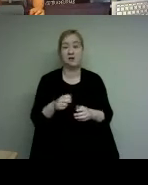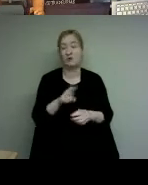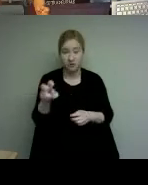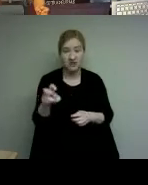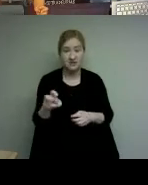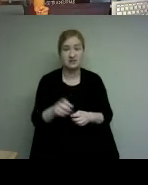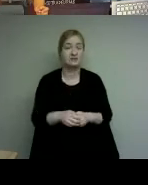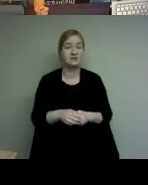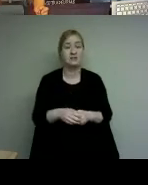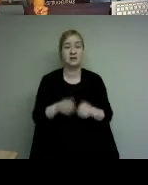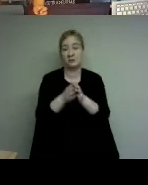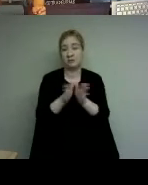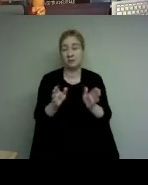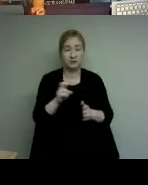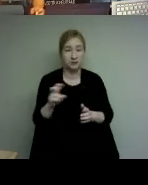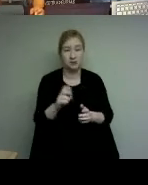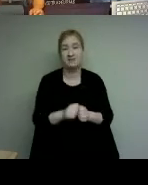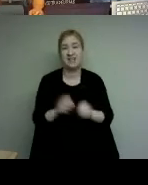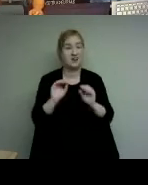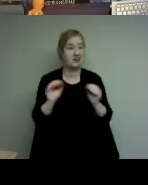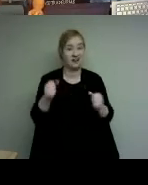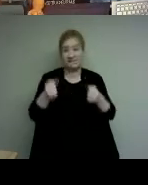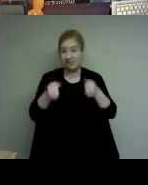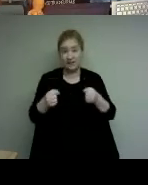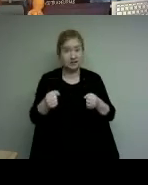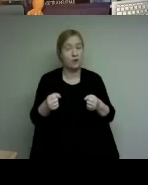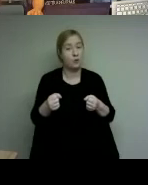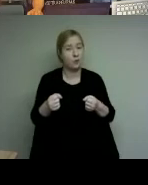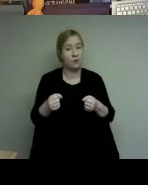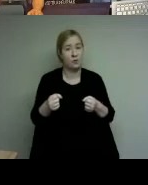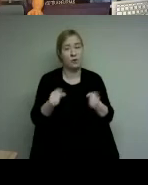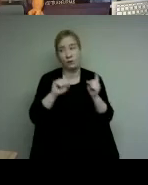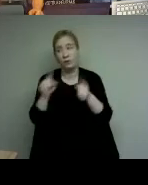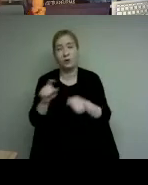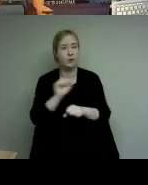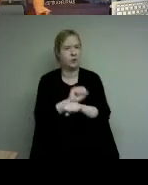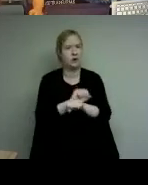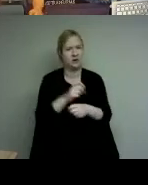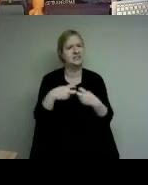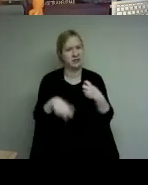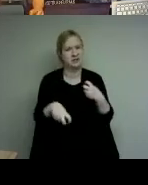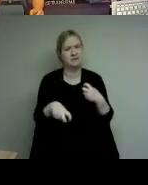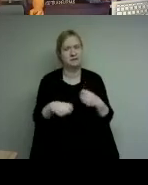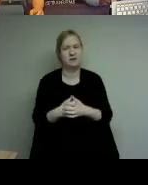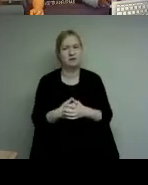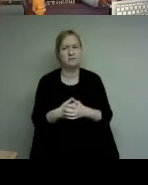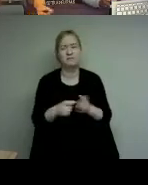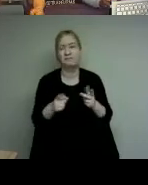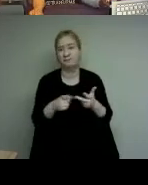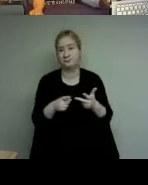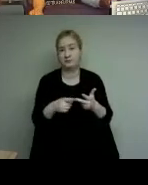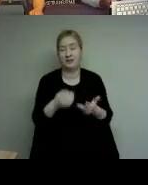always available or if you don't have a vehicle you know it's tough to get to work and home a lack of financial